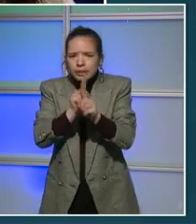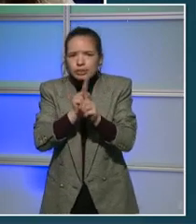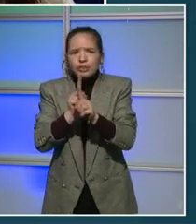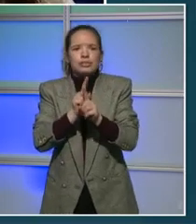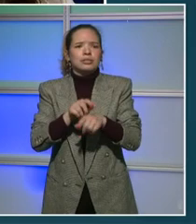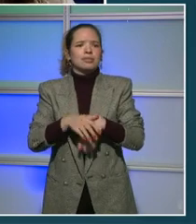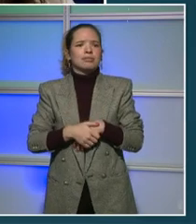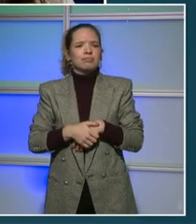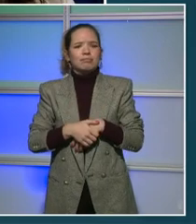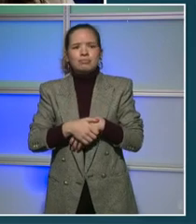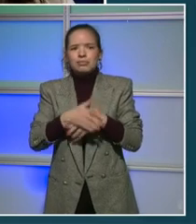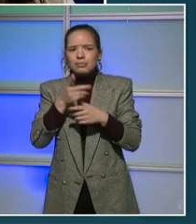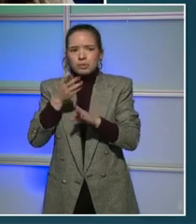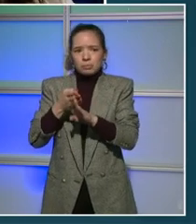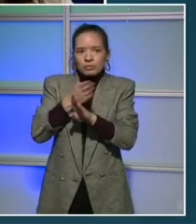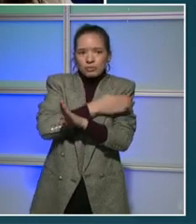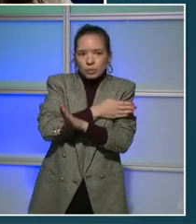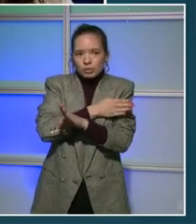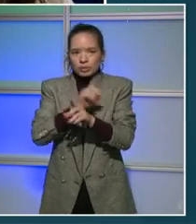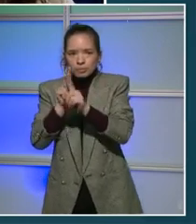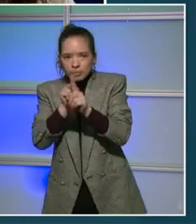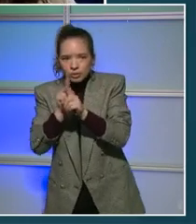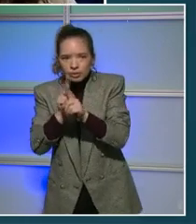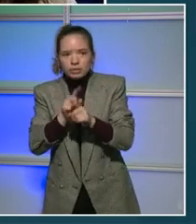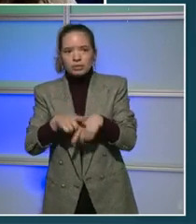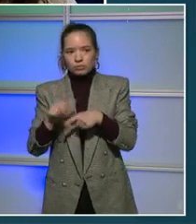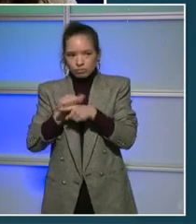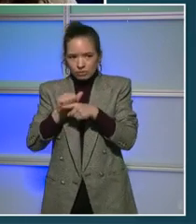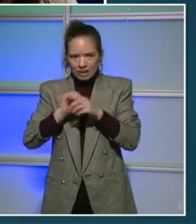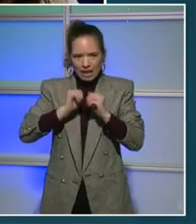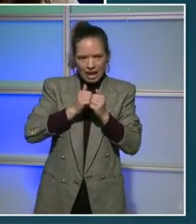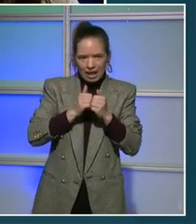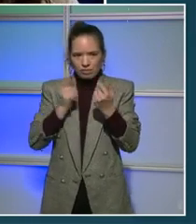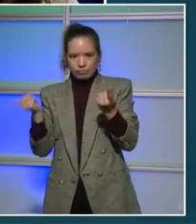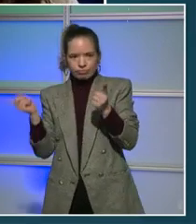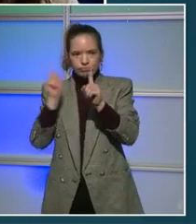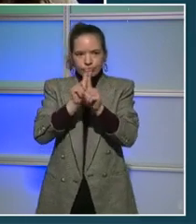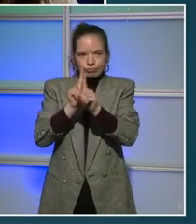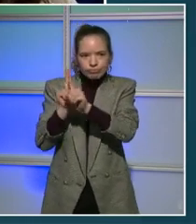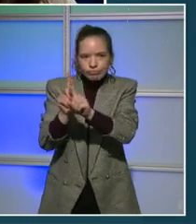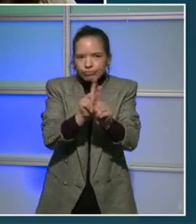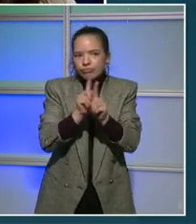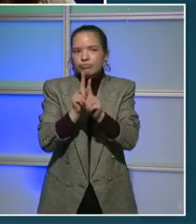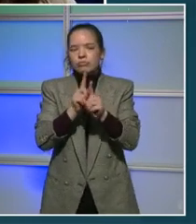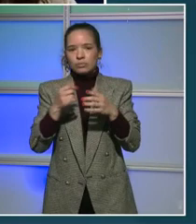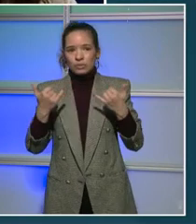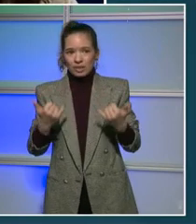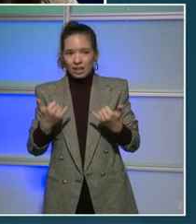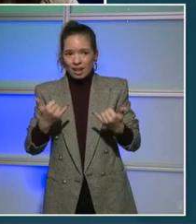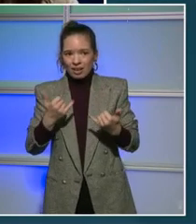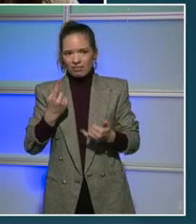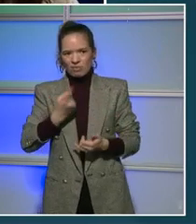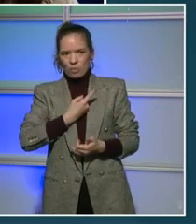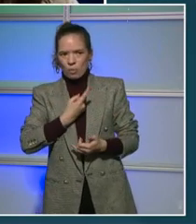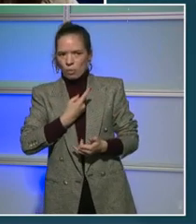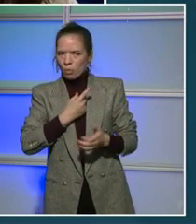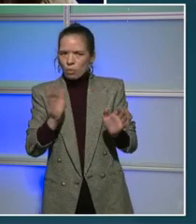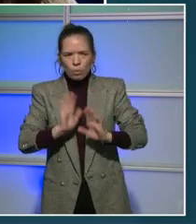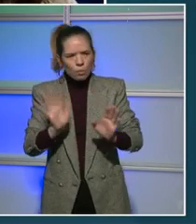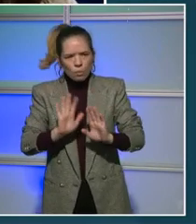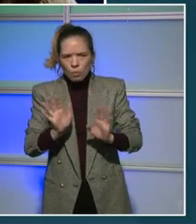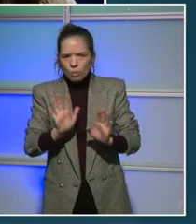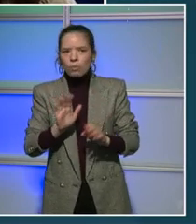partnerships with employers. And lastly, we are not just doing this by ourselves. We're transitioning much of our workforce